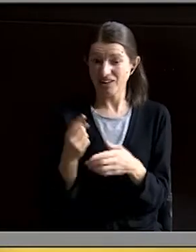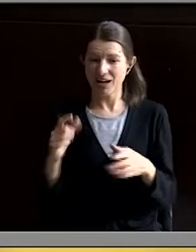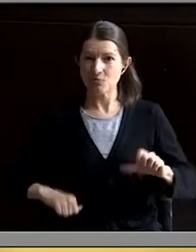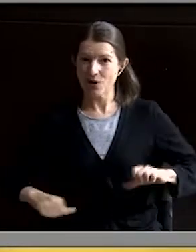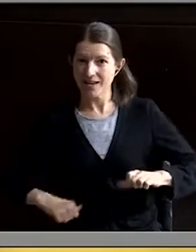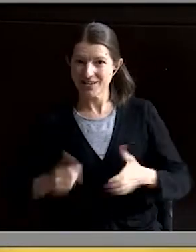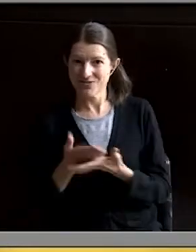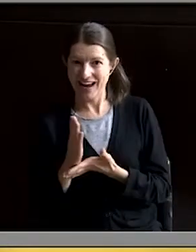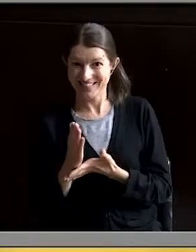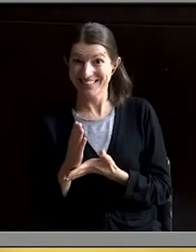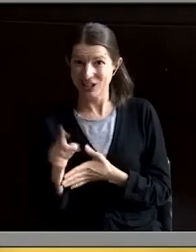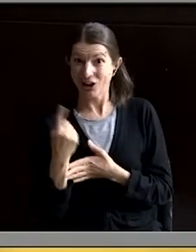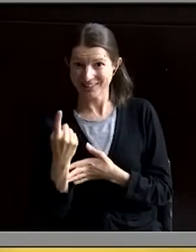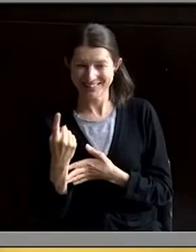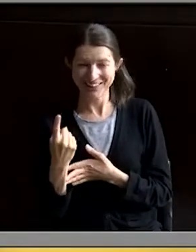plan to disappoint.